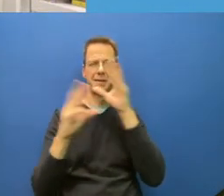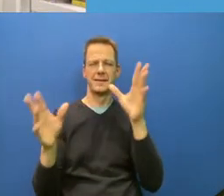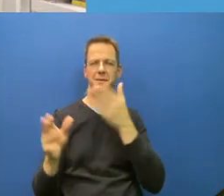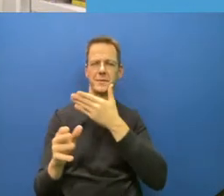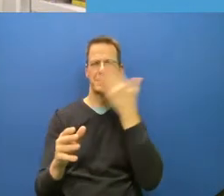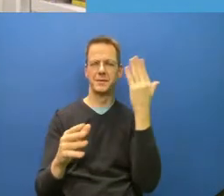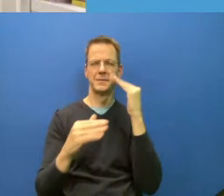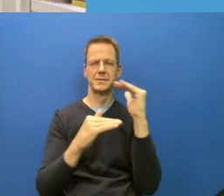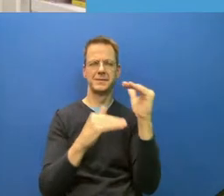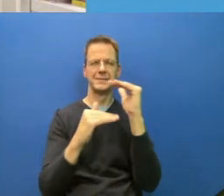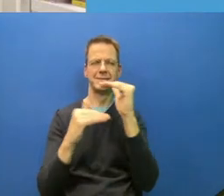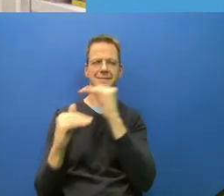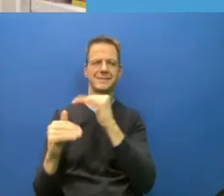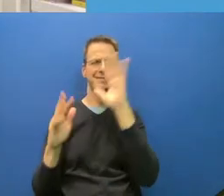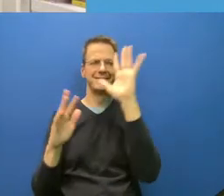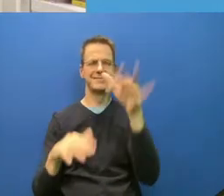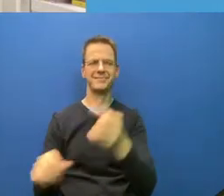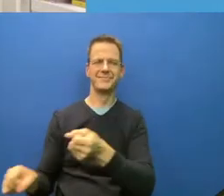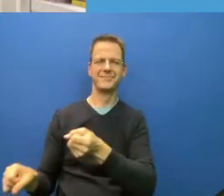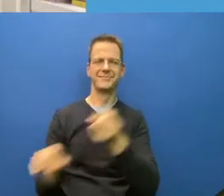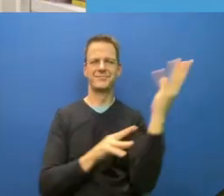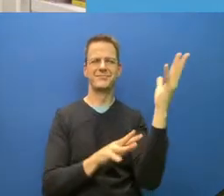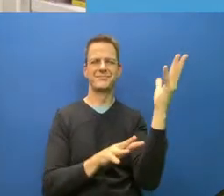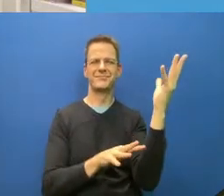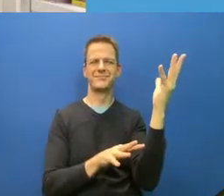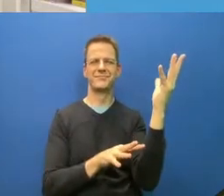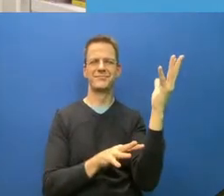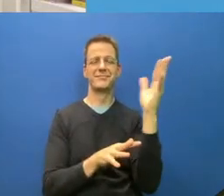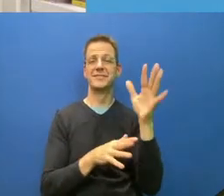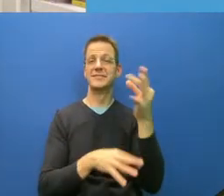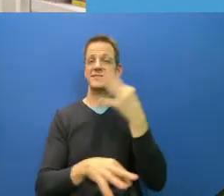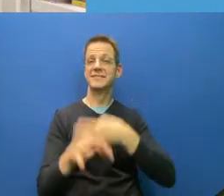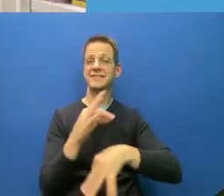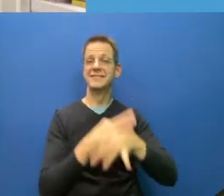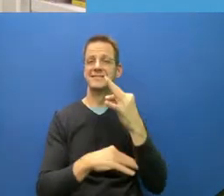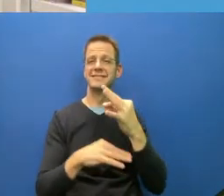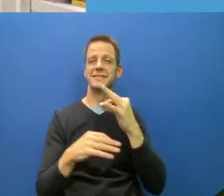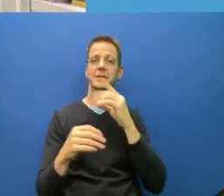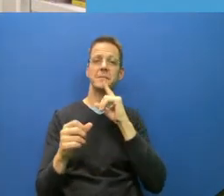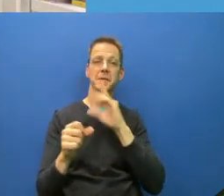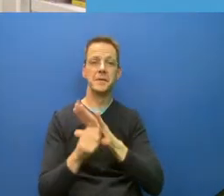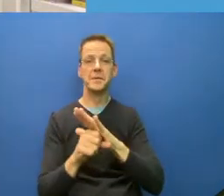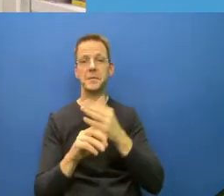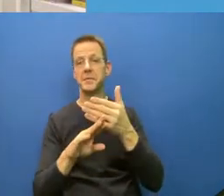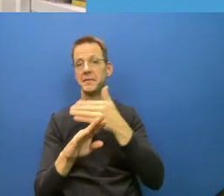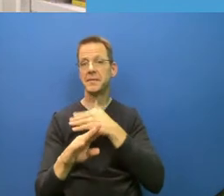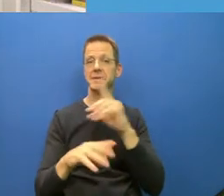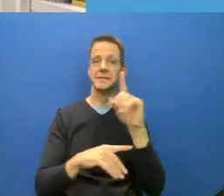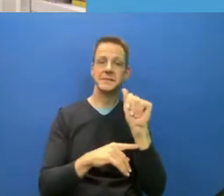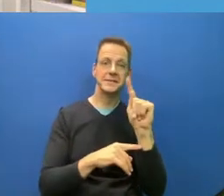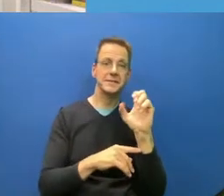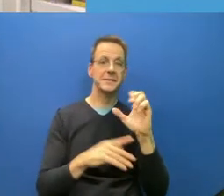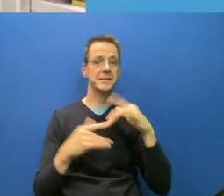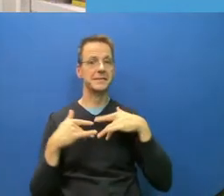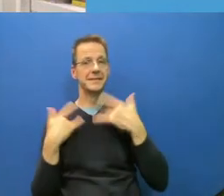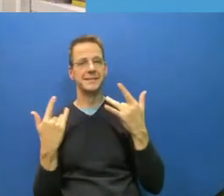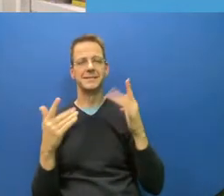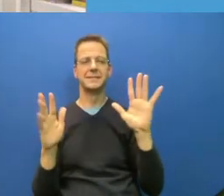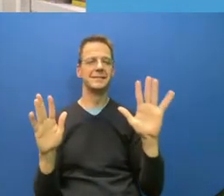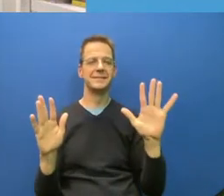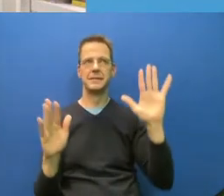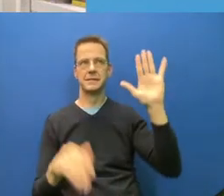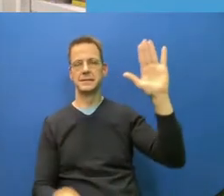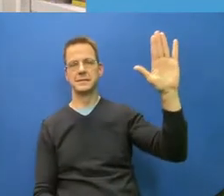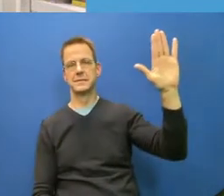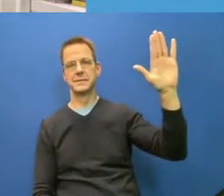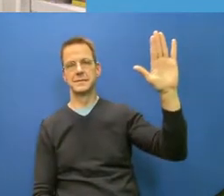promises about dates and events and these sorts of things that that it needs to be evidence-based and that people need to come to terms with the fact that things